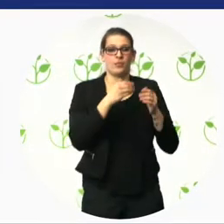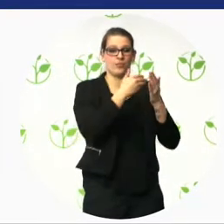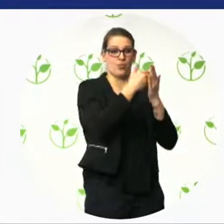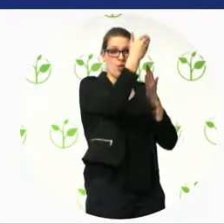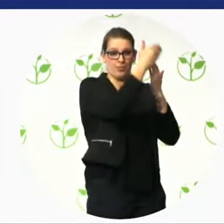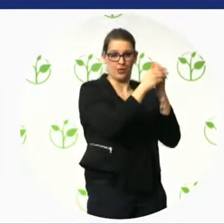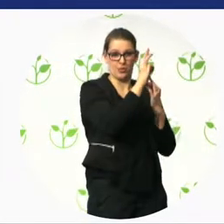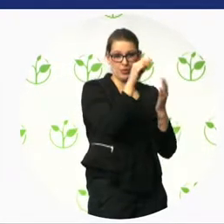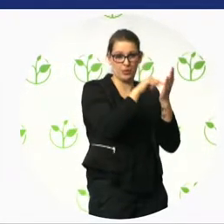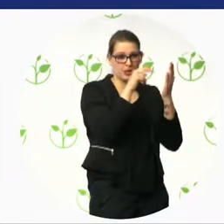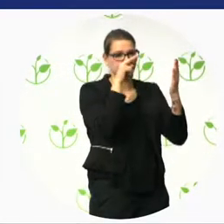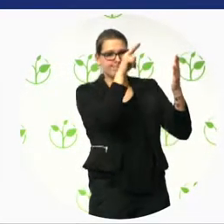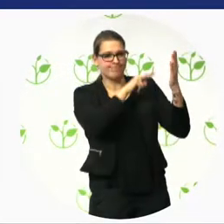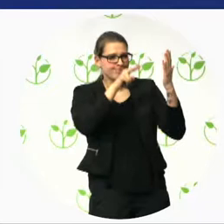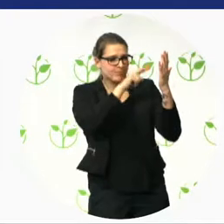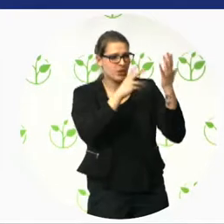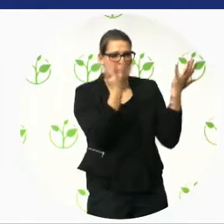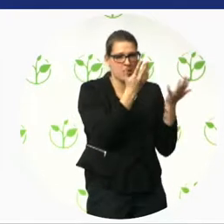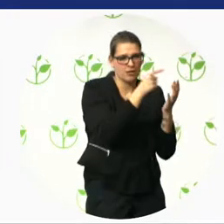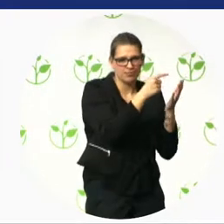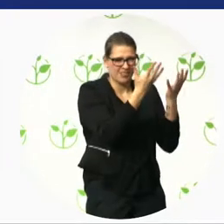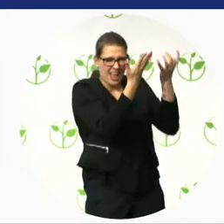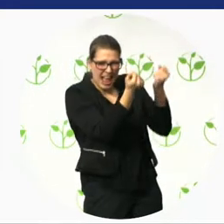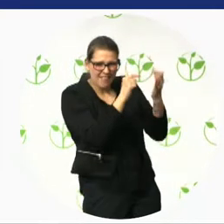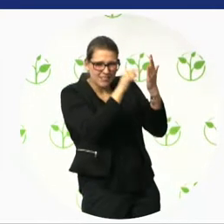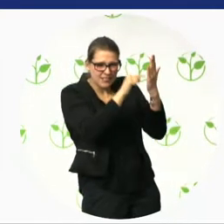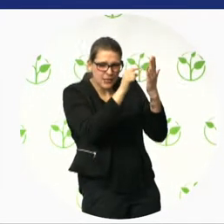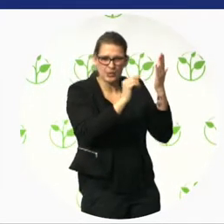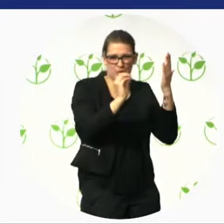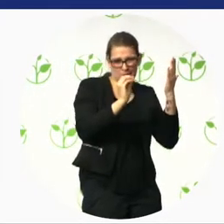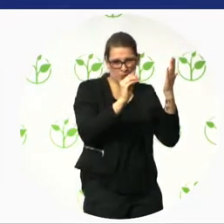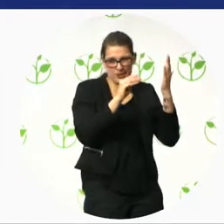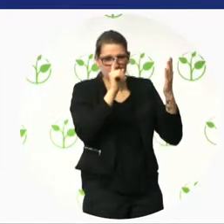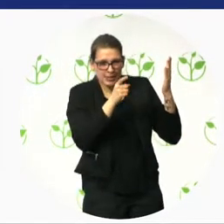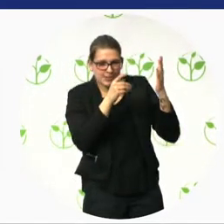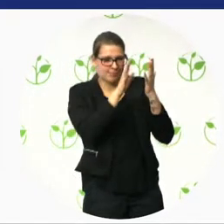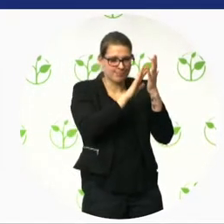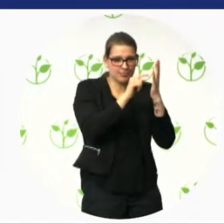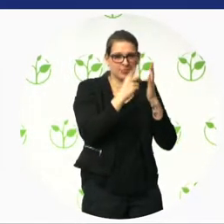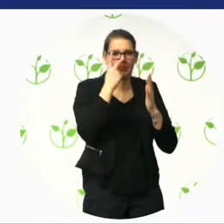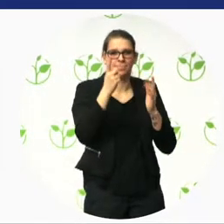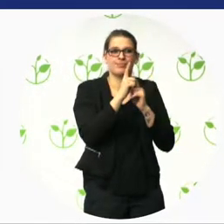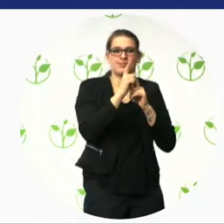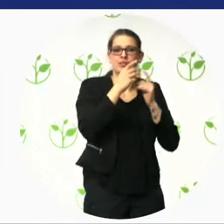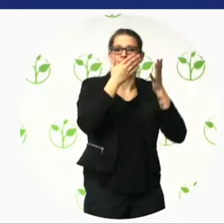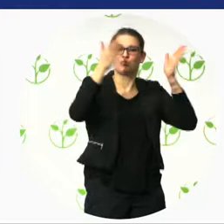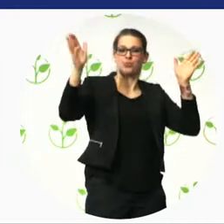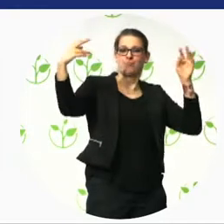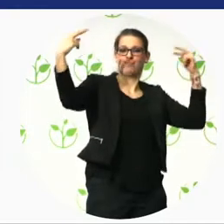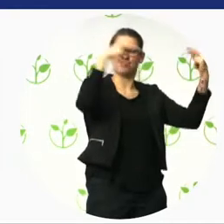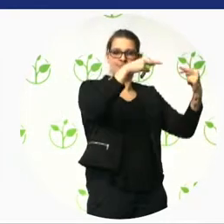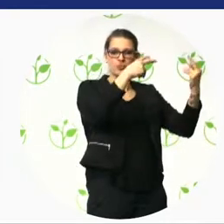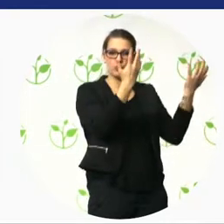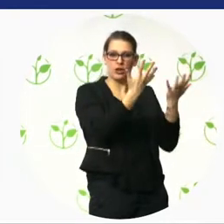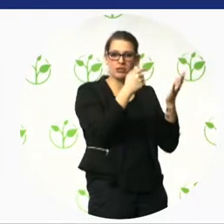and also encourage public sector bodies to assess their accessibility. Furthermore, as